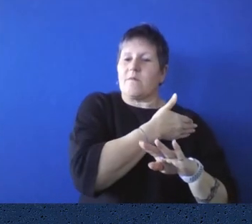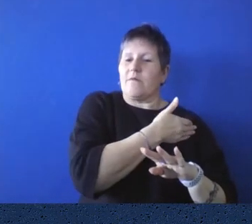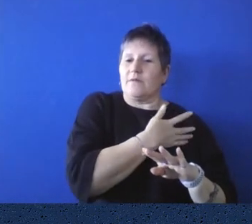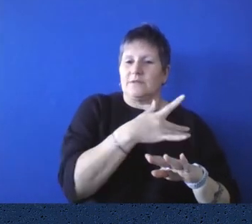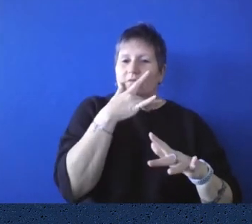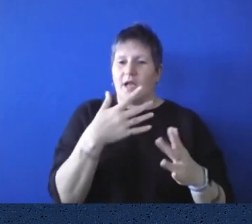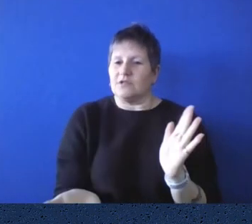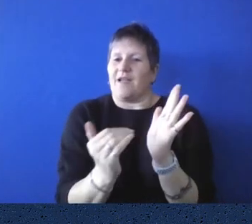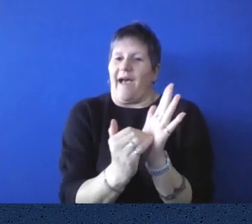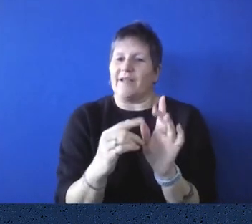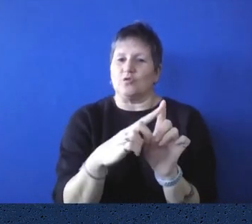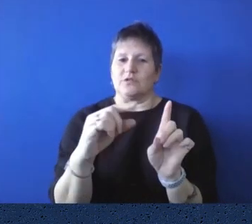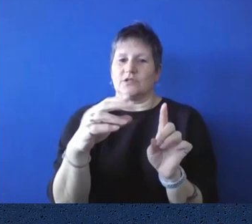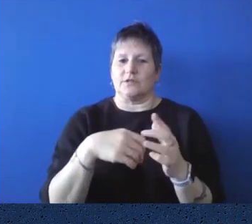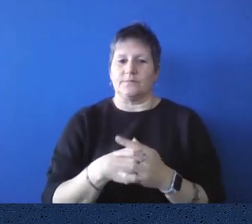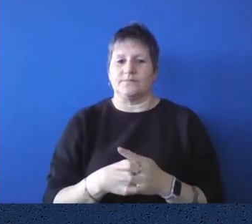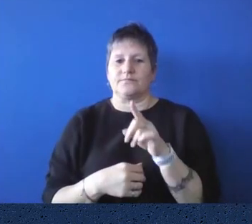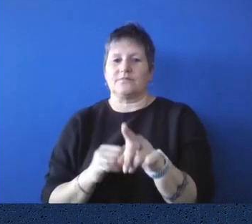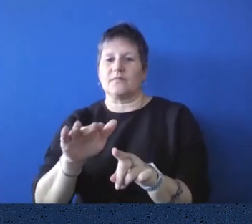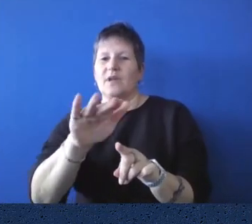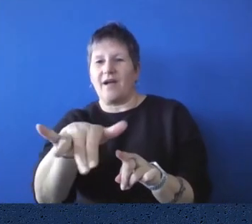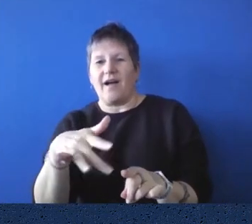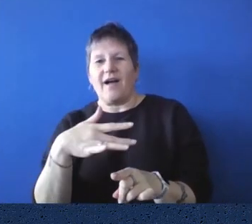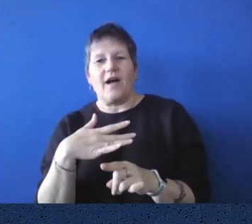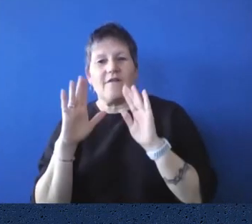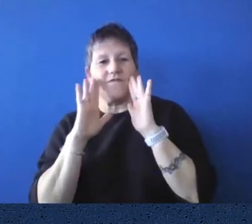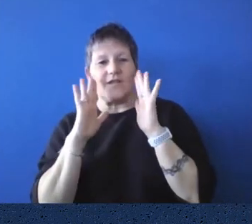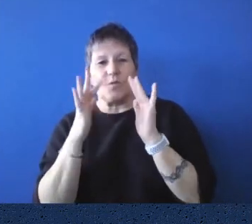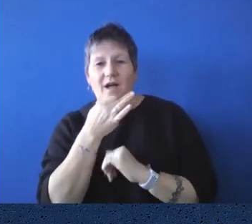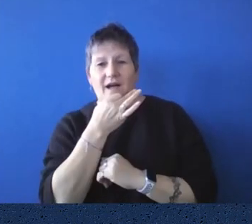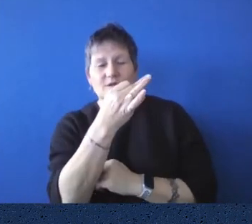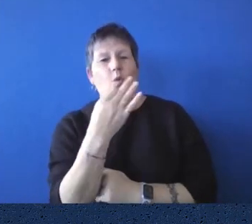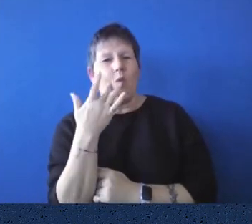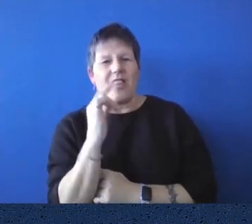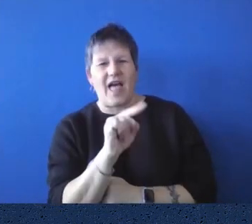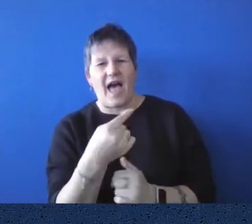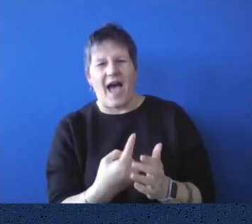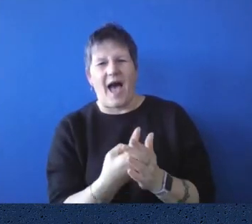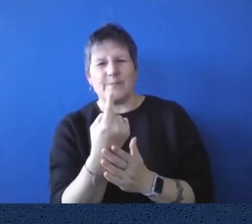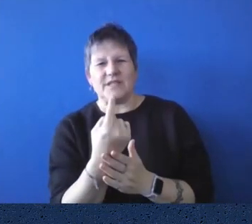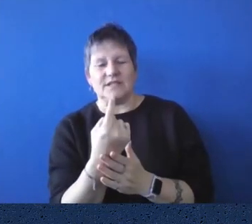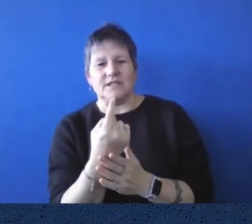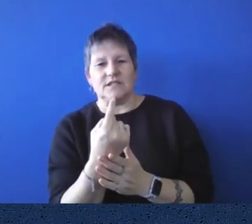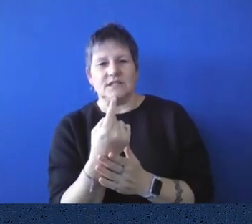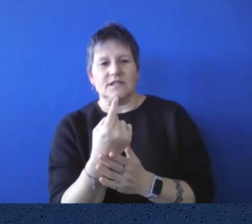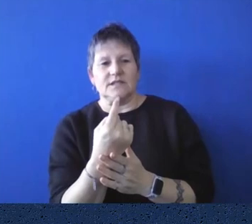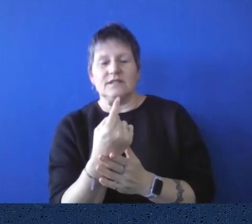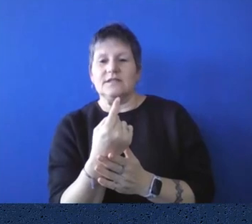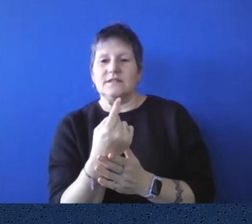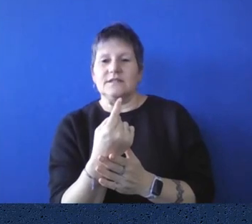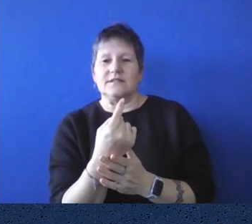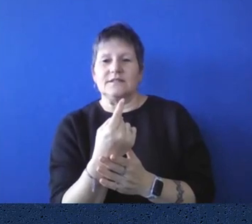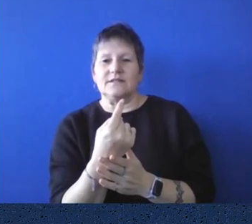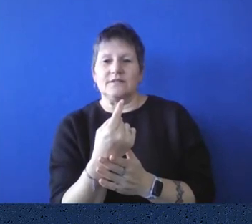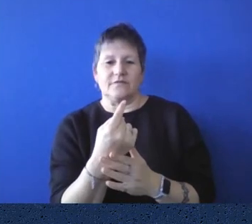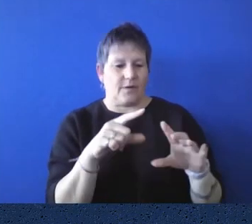have a question about that on Facebook, Deb on Facebook, asked when that occurred. When did, when, do you know when the library transitioned from